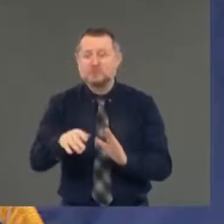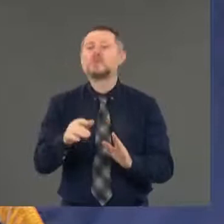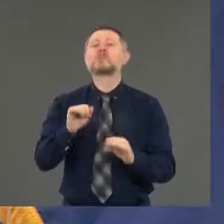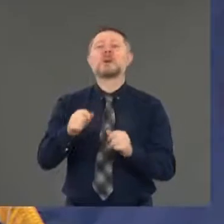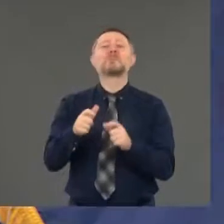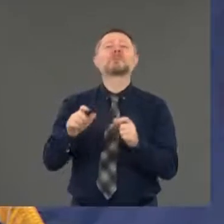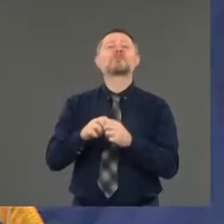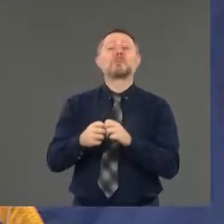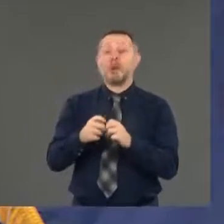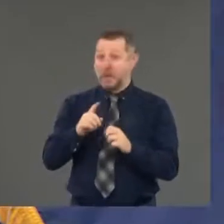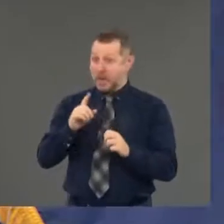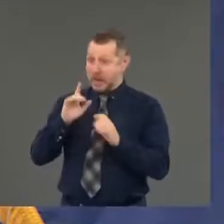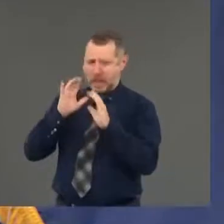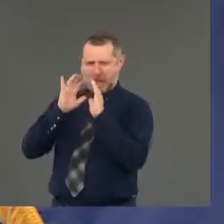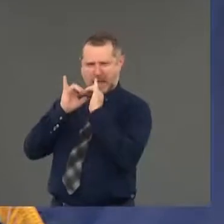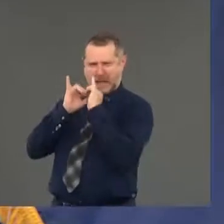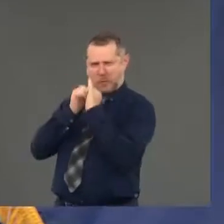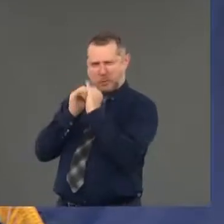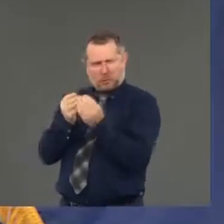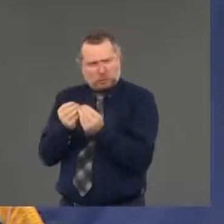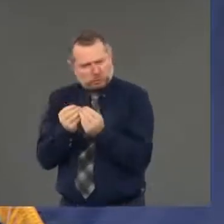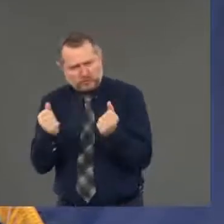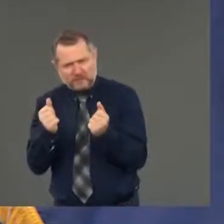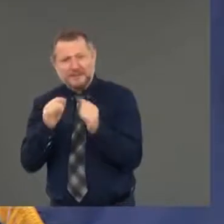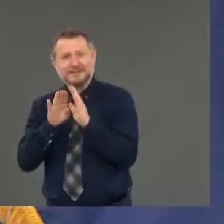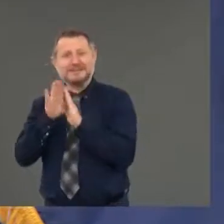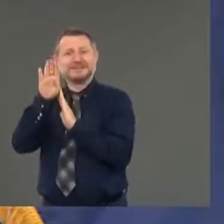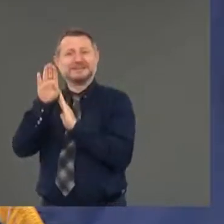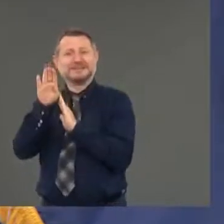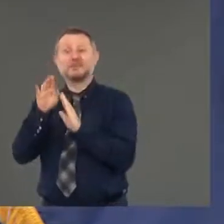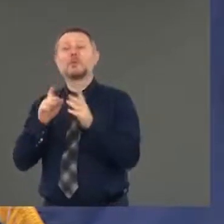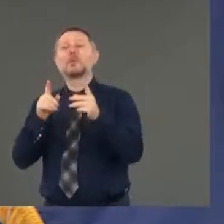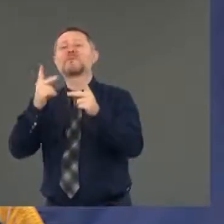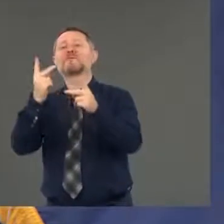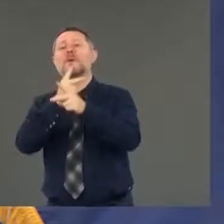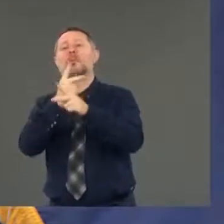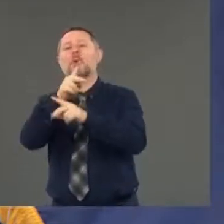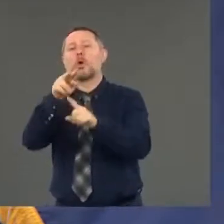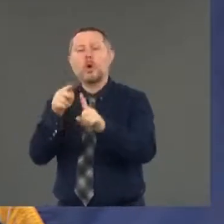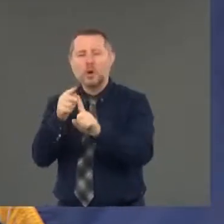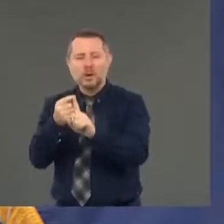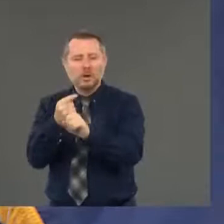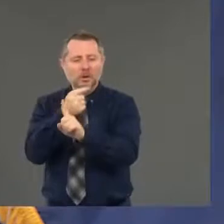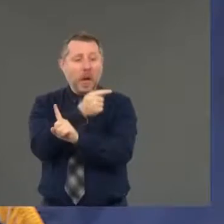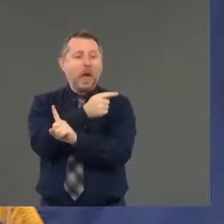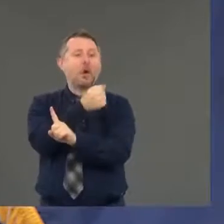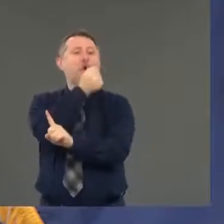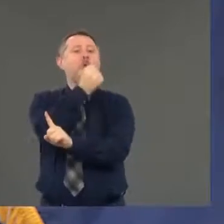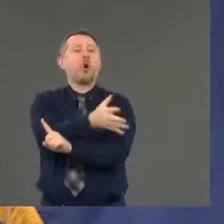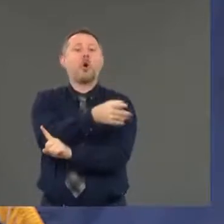back to a specific source of infection that you can address.